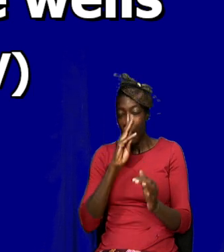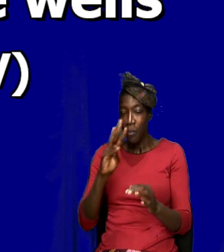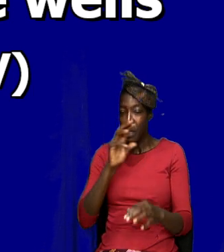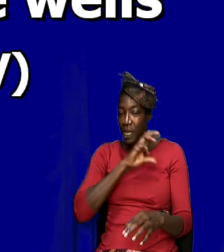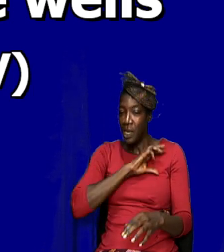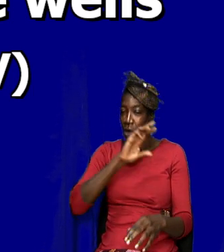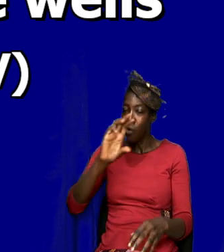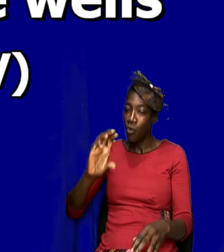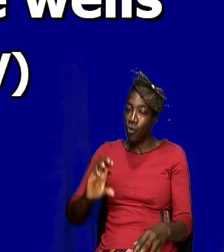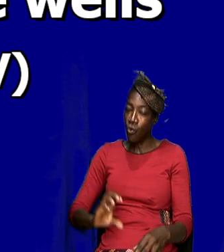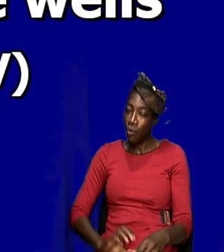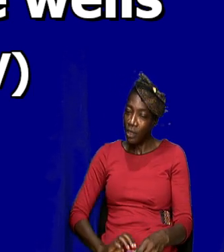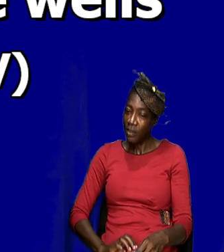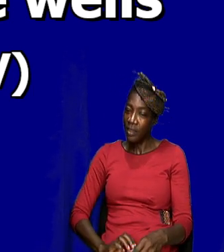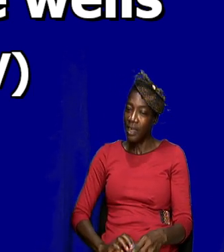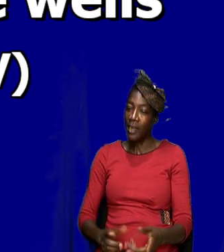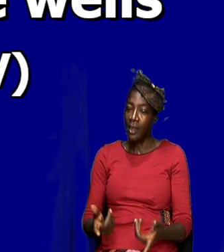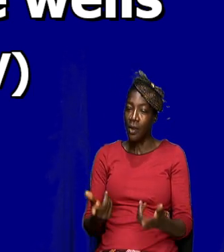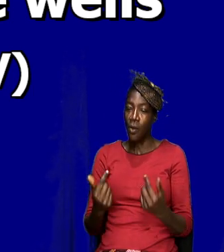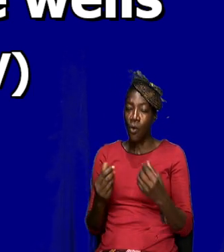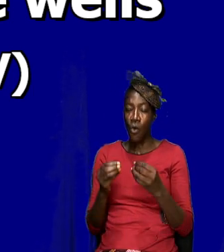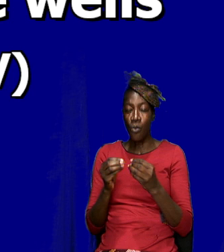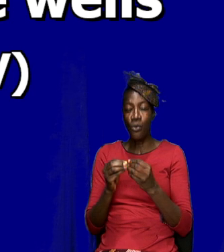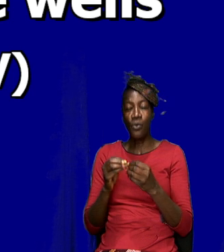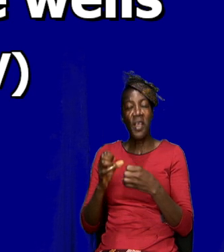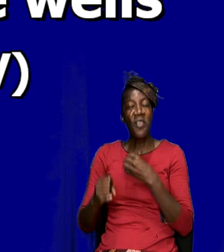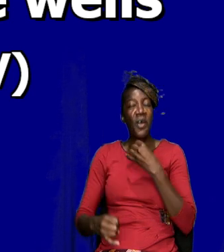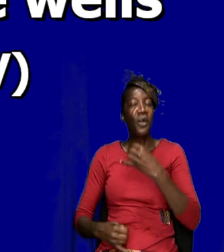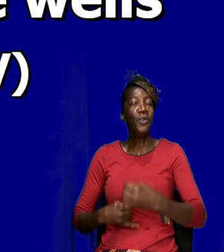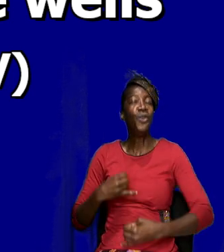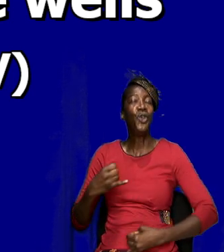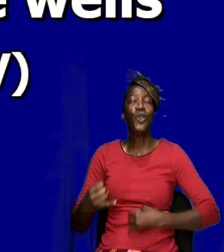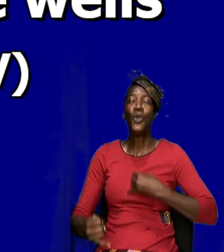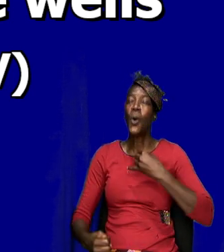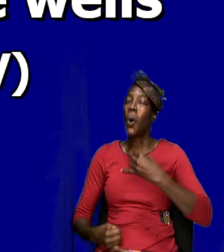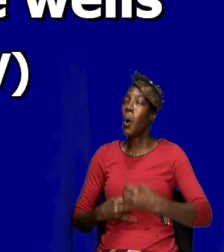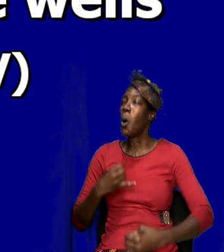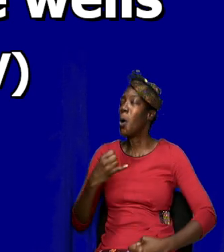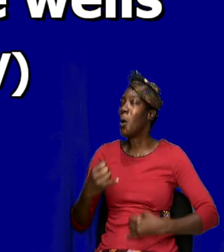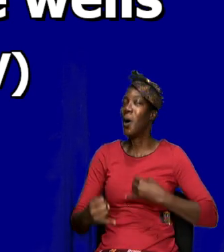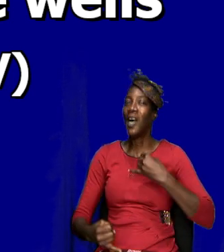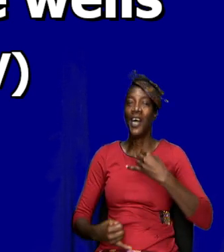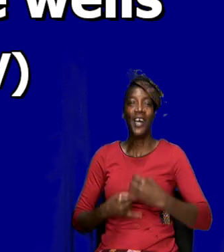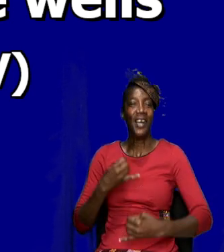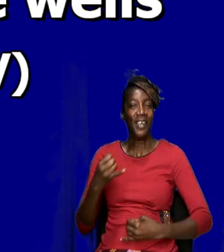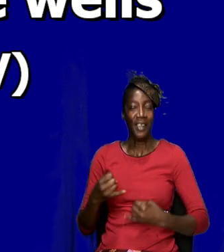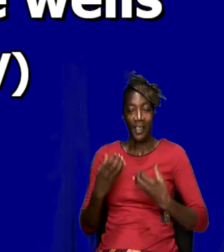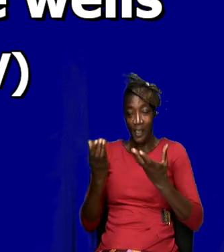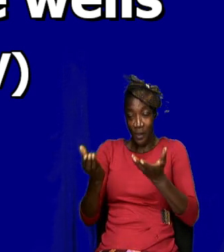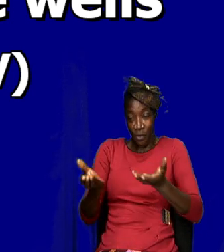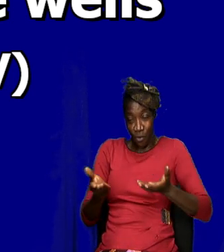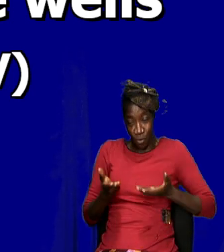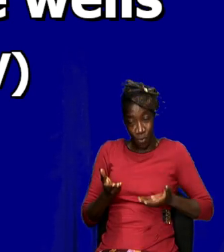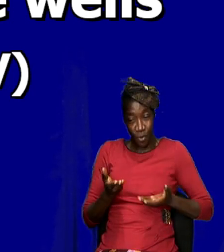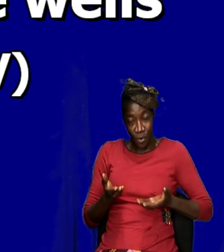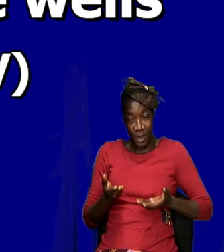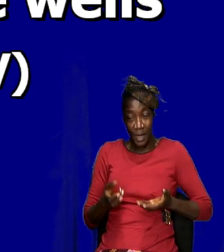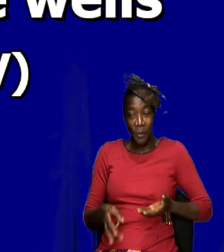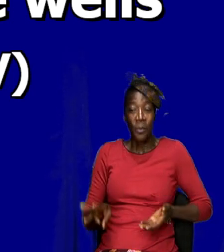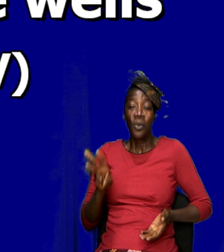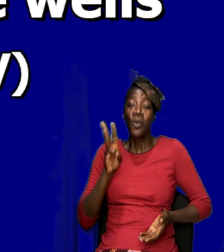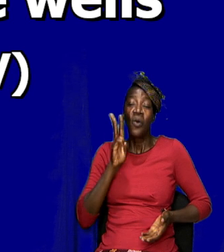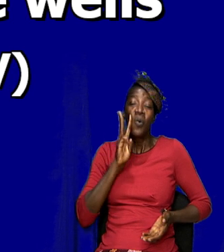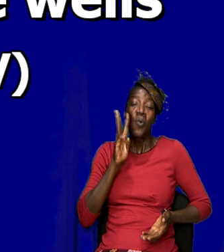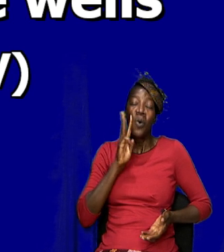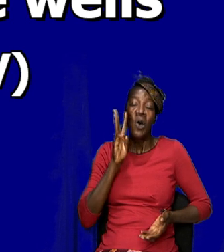Christian it comes with a joy. When you are drawing water from the well of salvation when